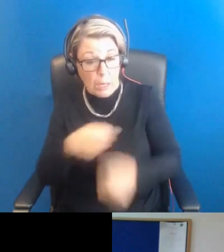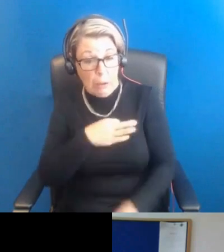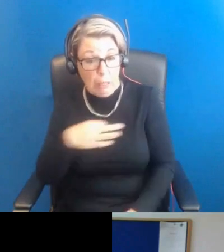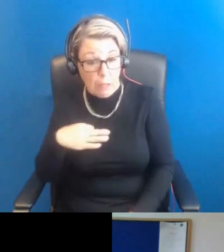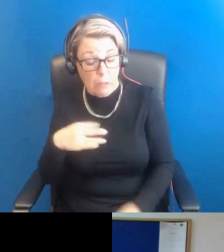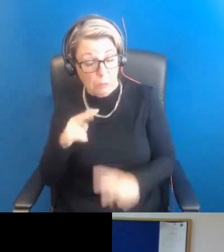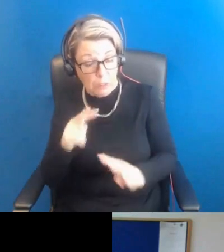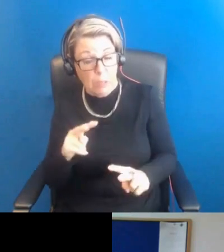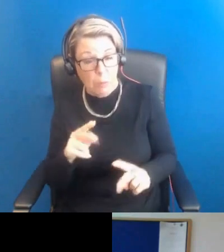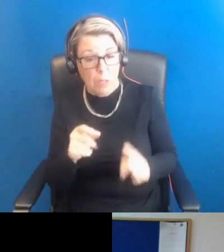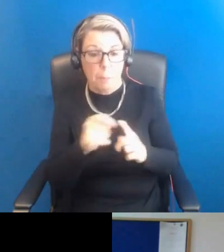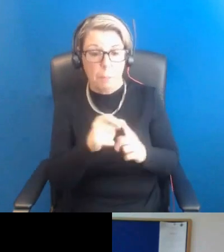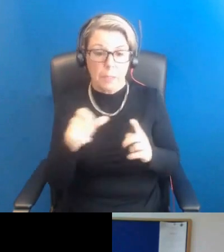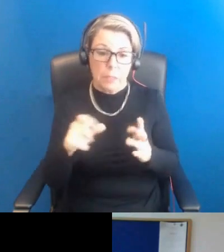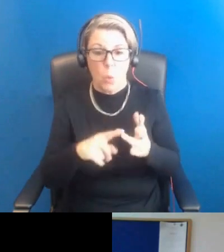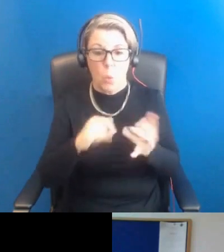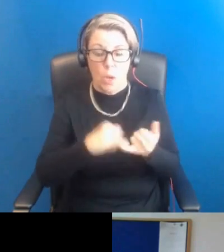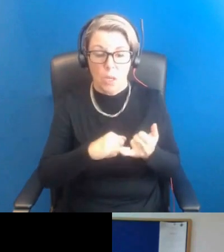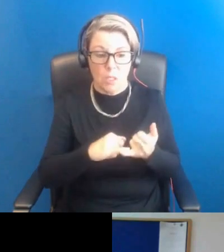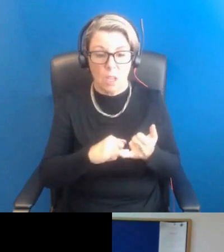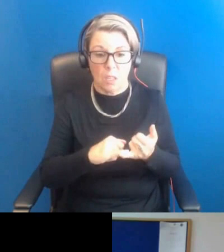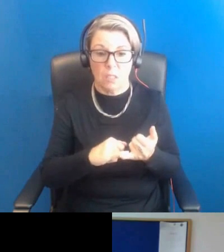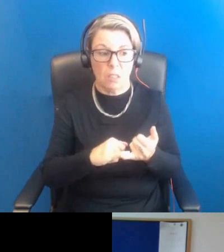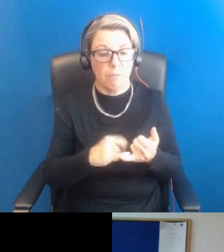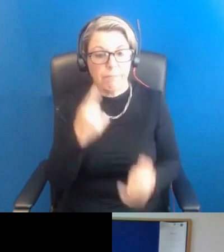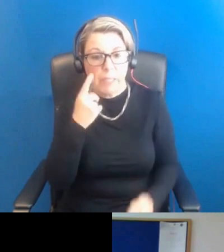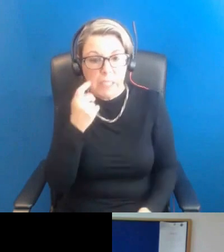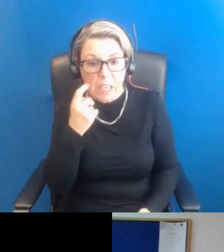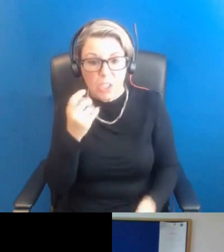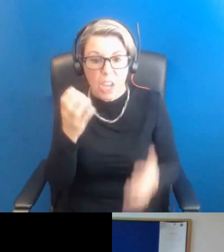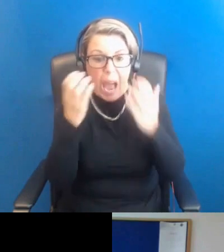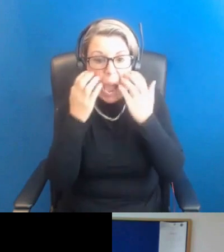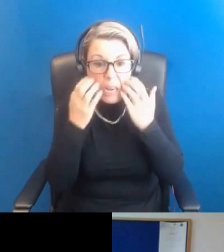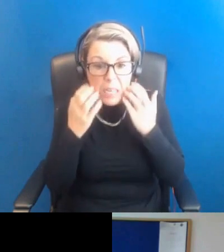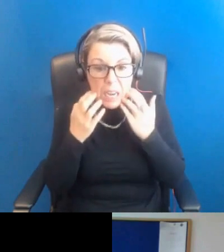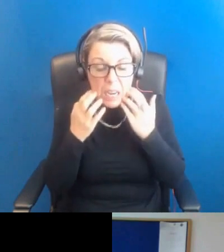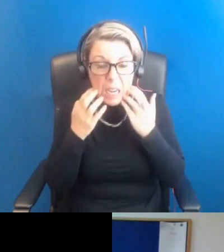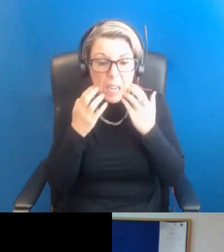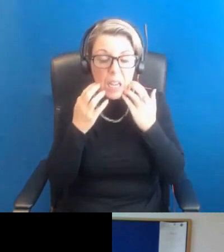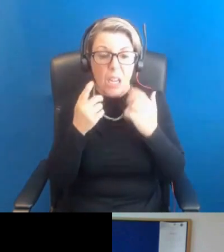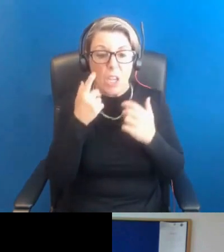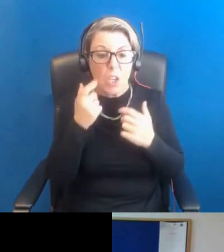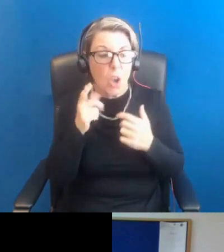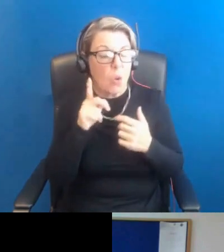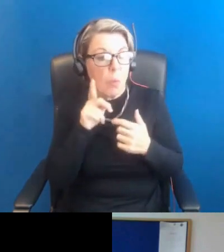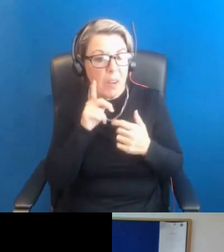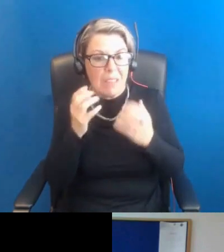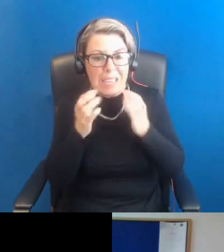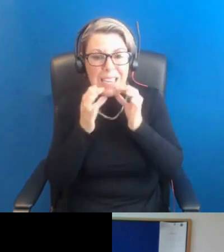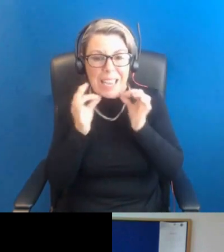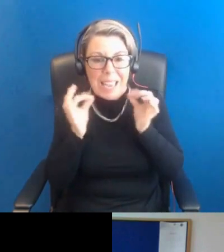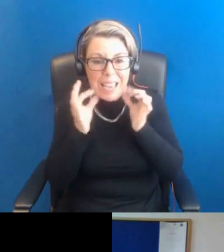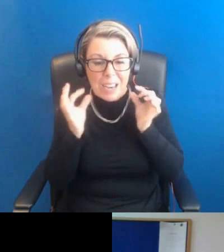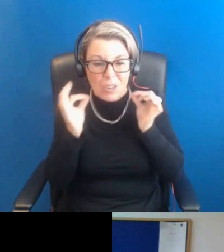I would see teenagers who came with acne, young women who were worried about excess hair growth or hirsutism,